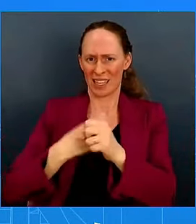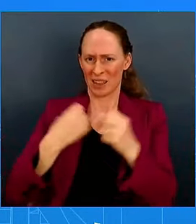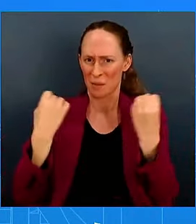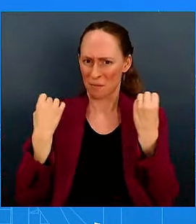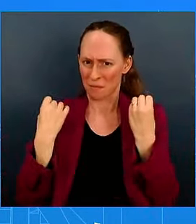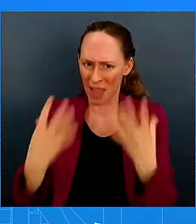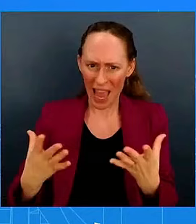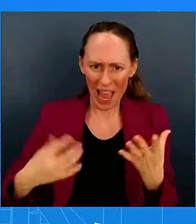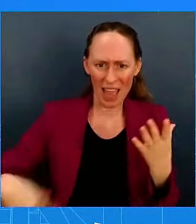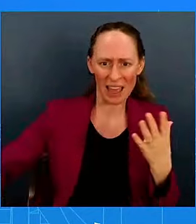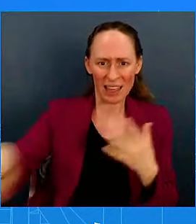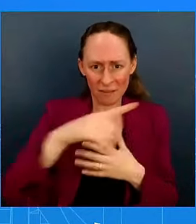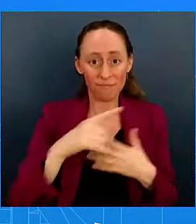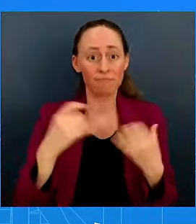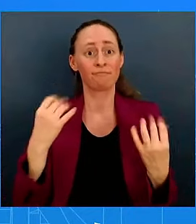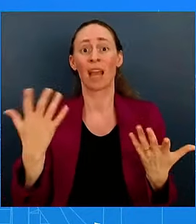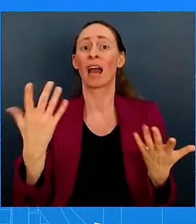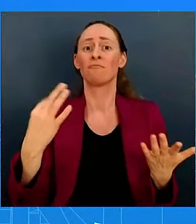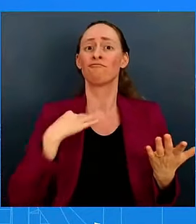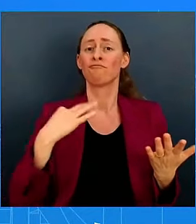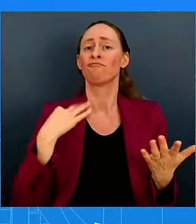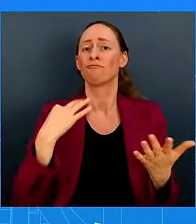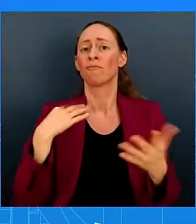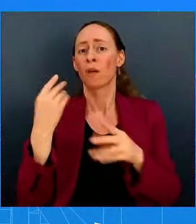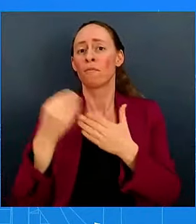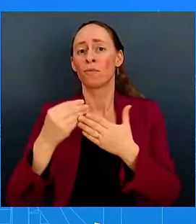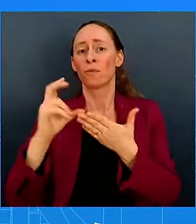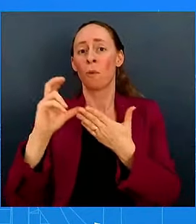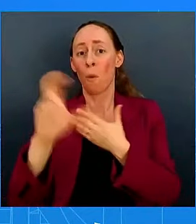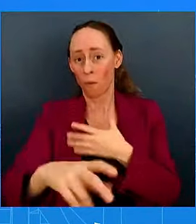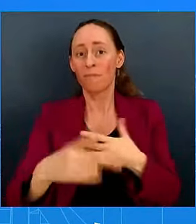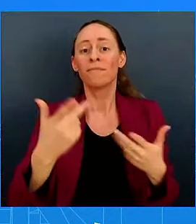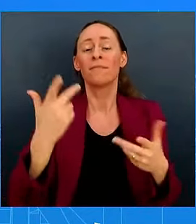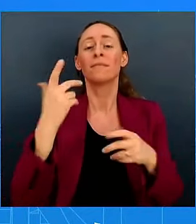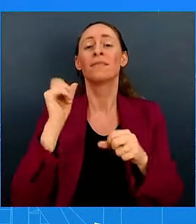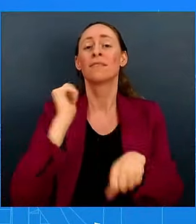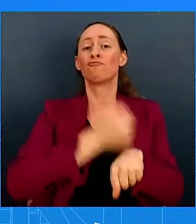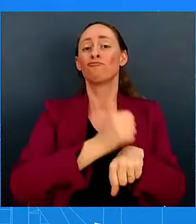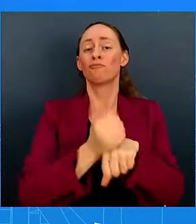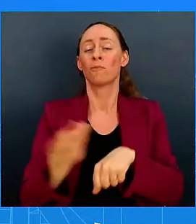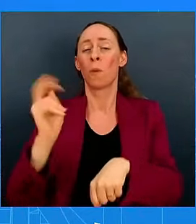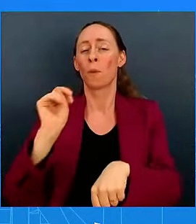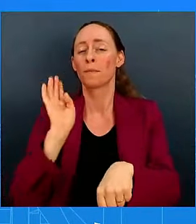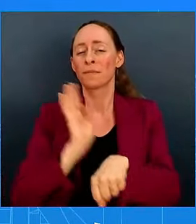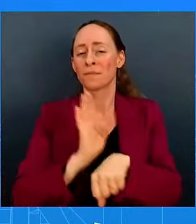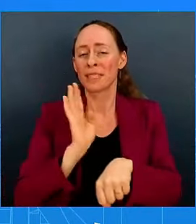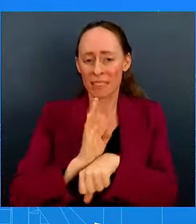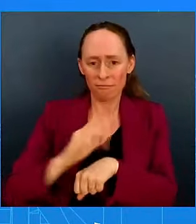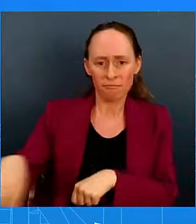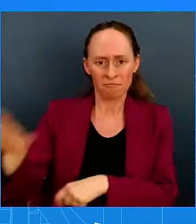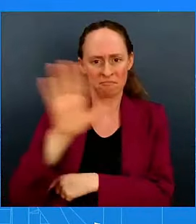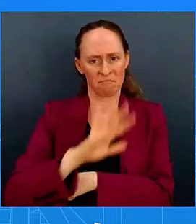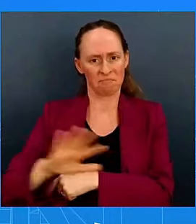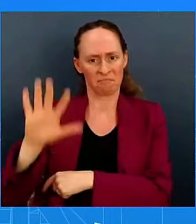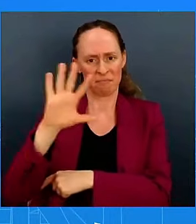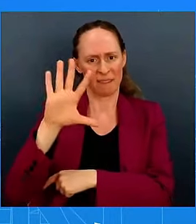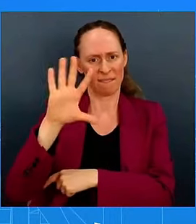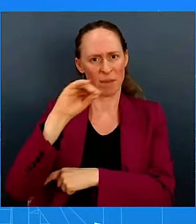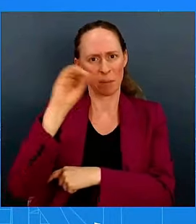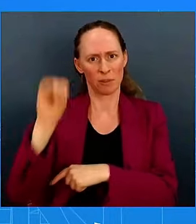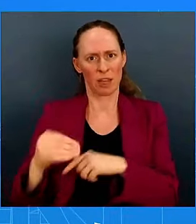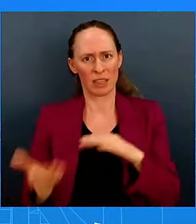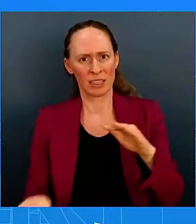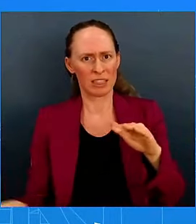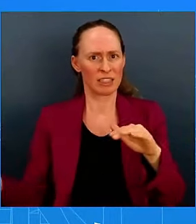entrepreneurs. Hispanic ownership has climbed to about 50%, with over 9.5 million Hispanic households